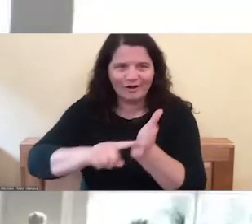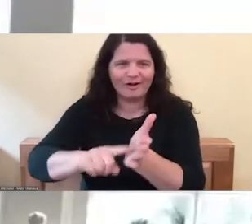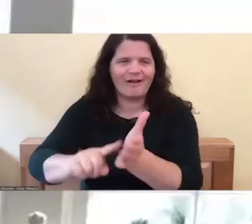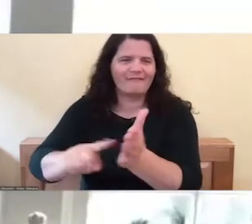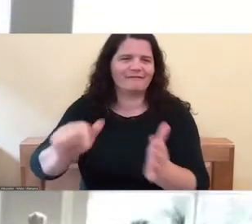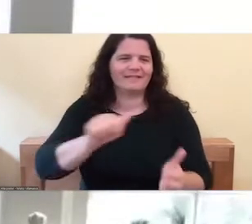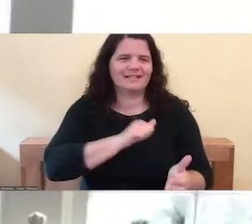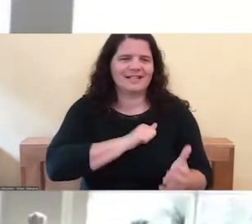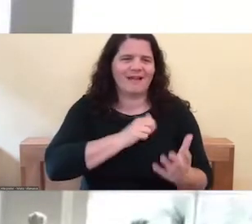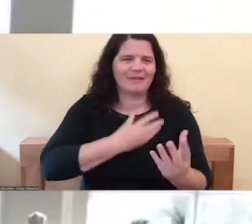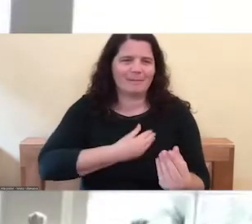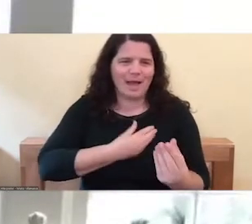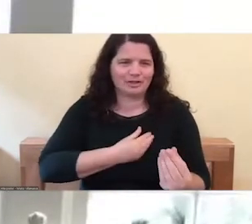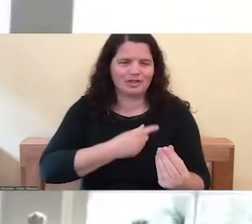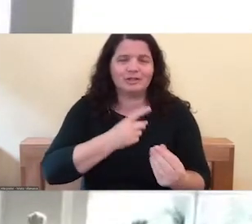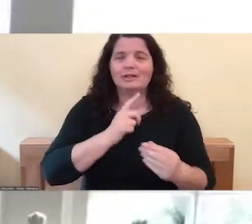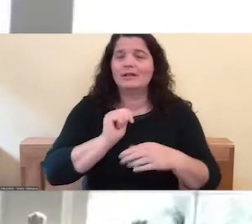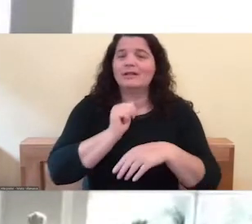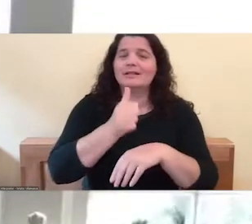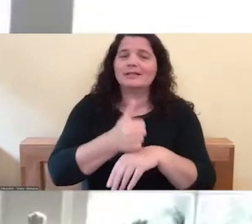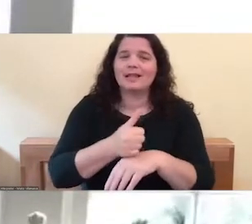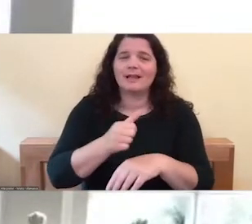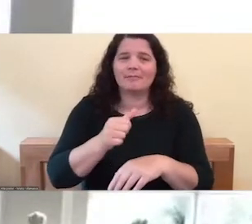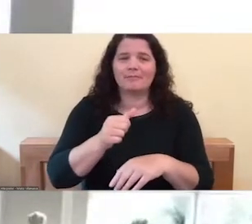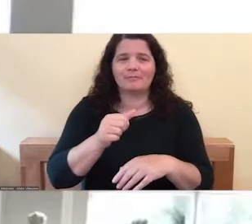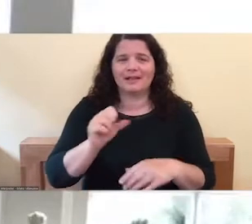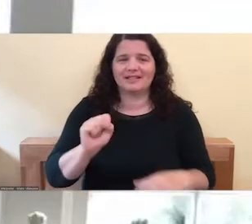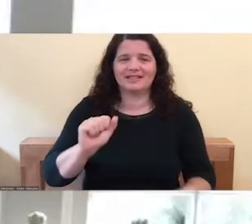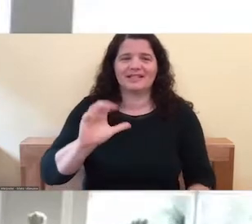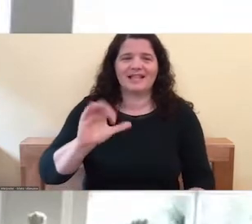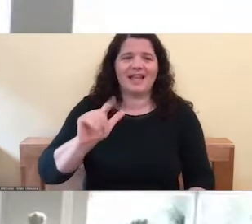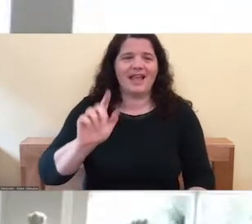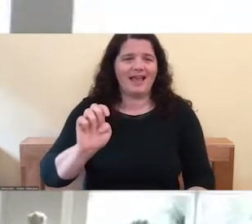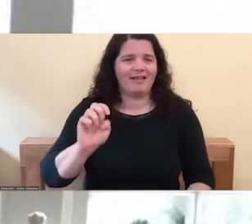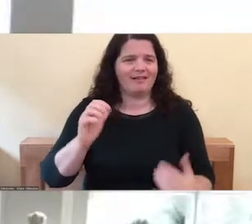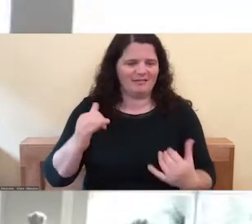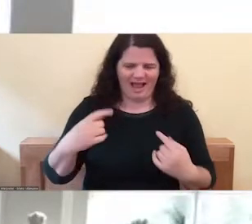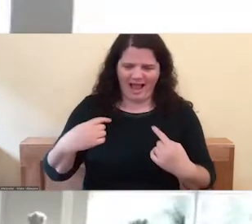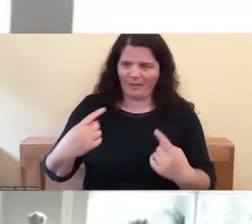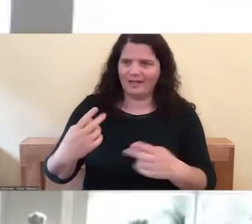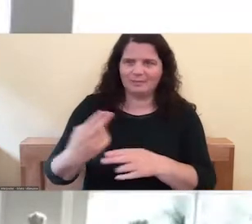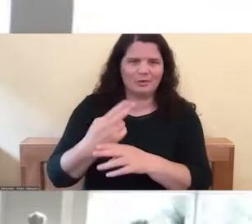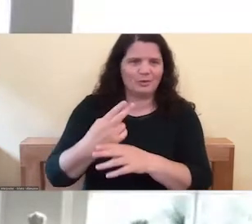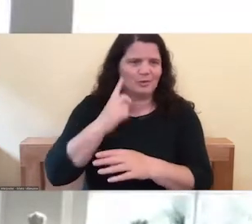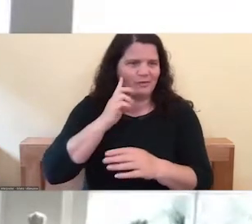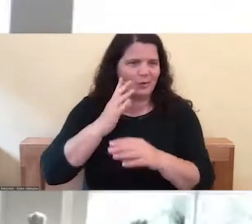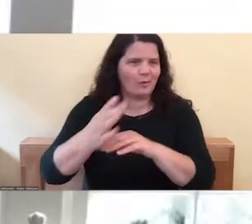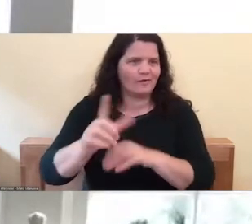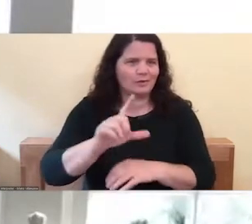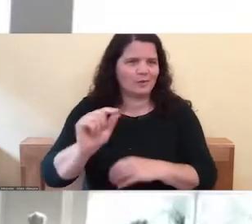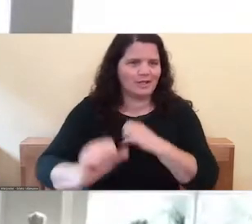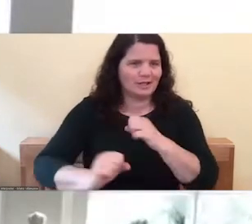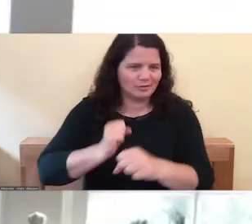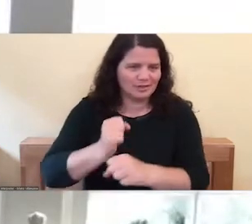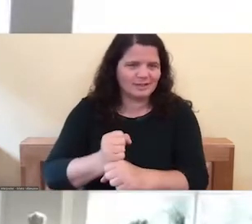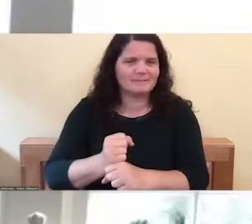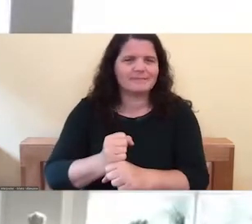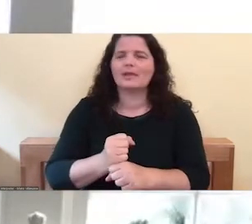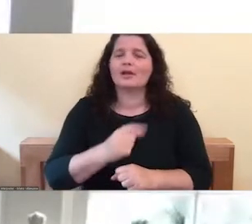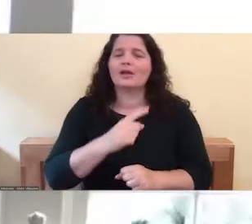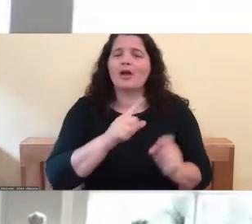a scale that is more than 20 years old now. And she's published numerous